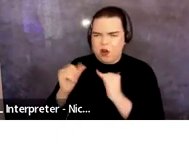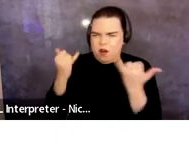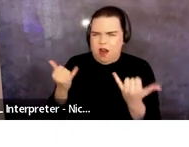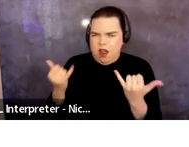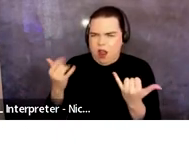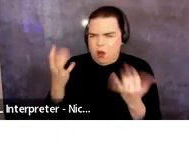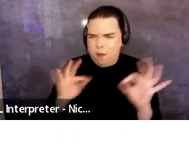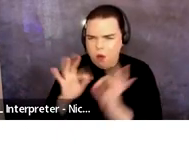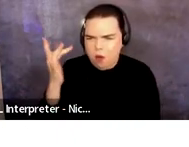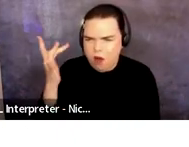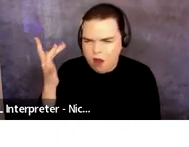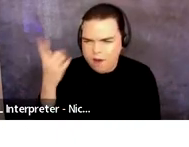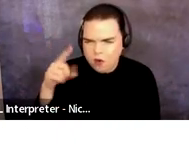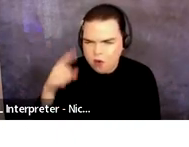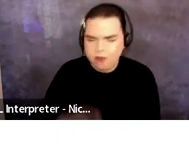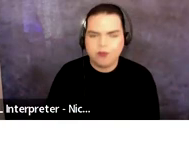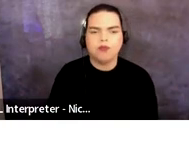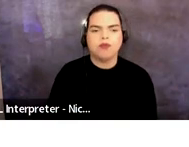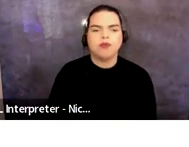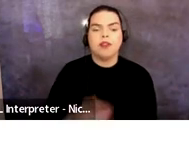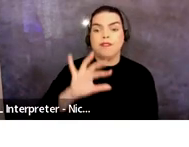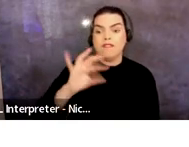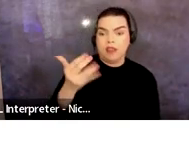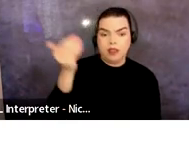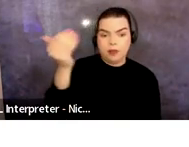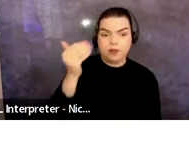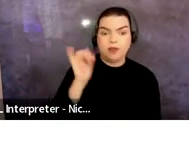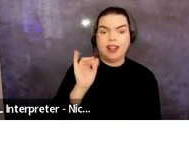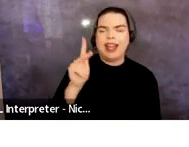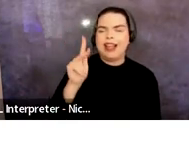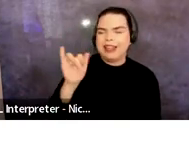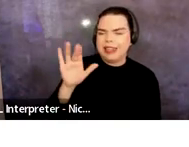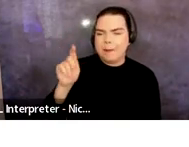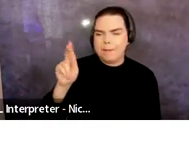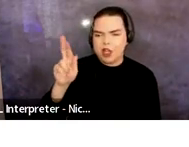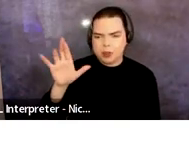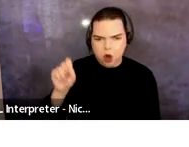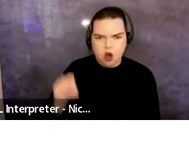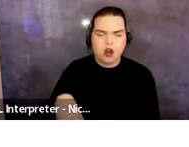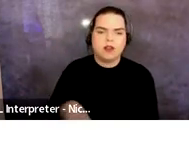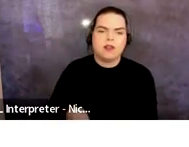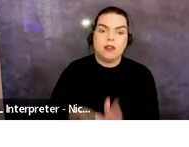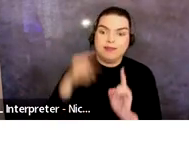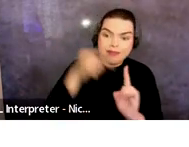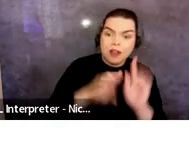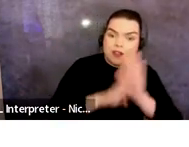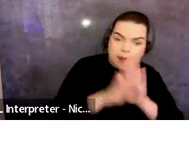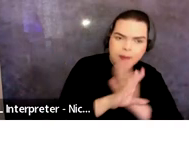Question five. List key benchmarks in development and estimated schedule of completion.